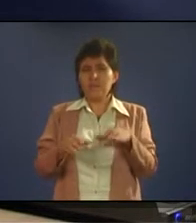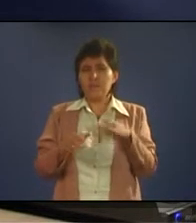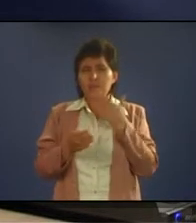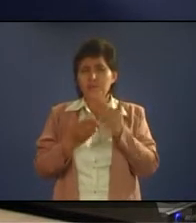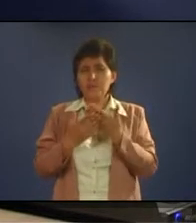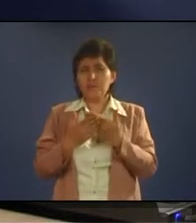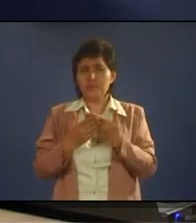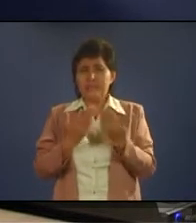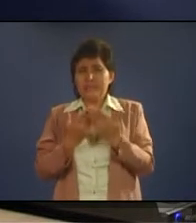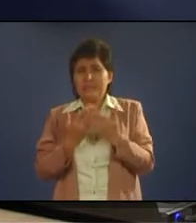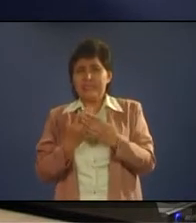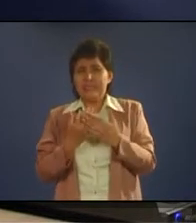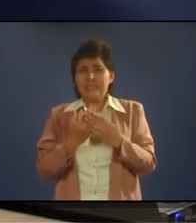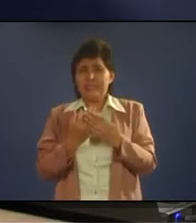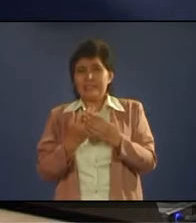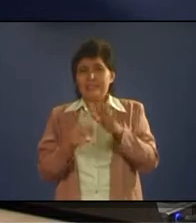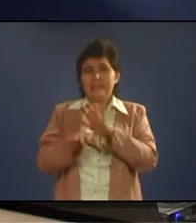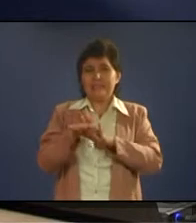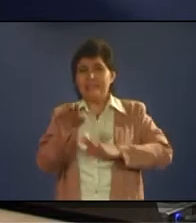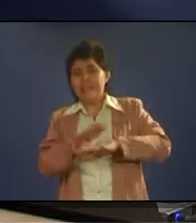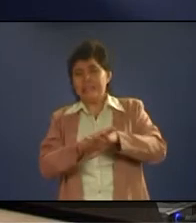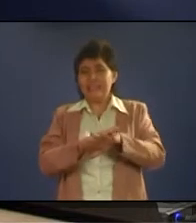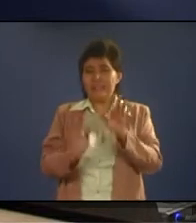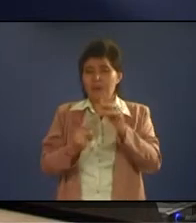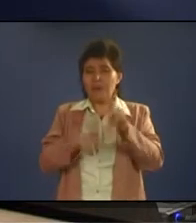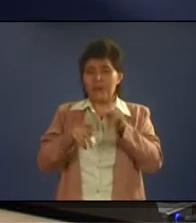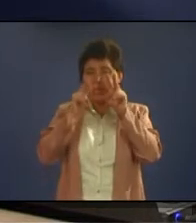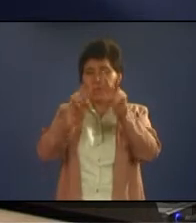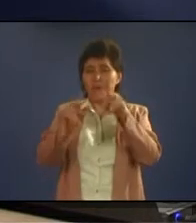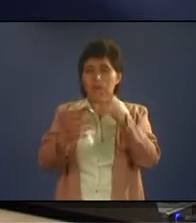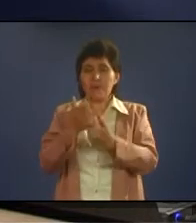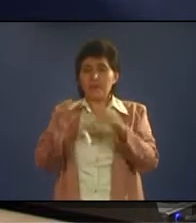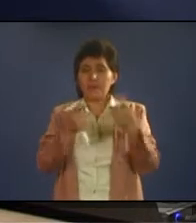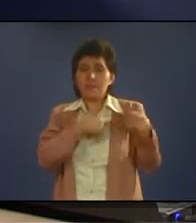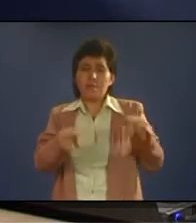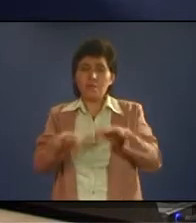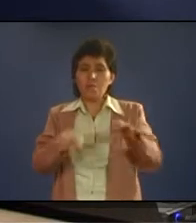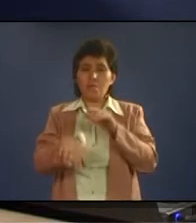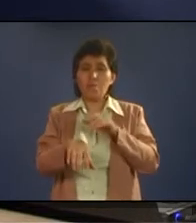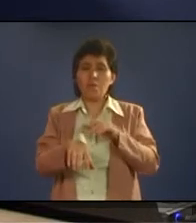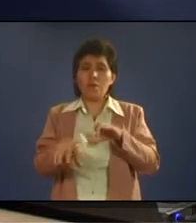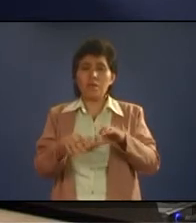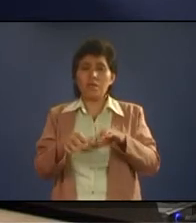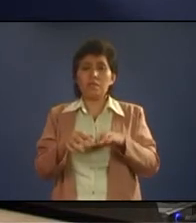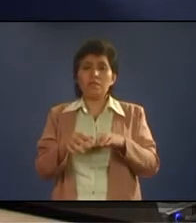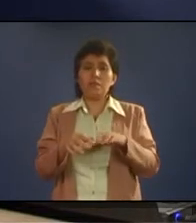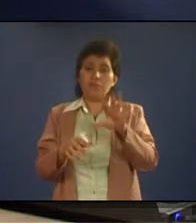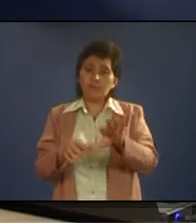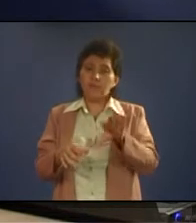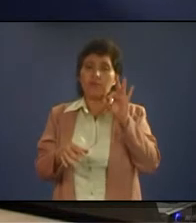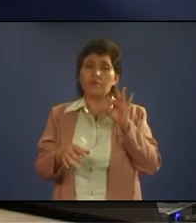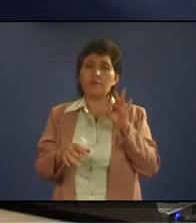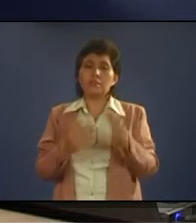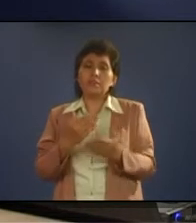they have found that simple task makes the person in the presence of others perform better,